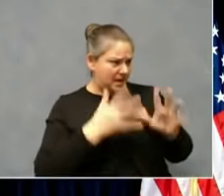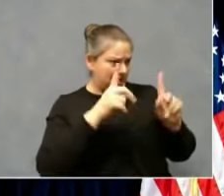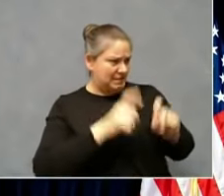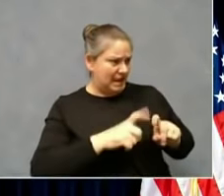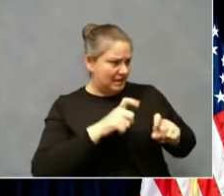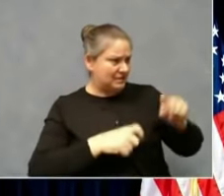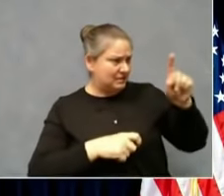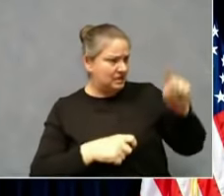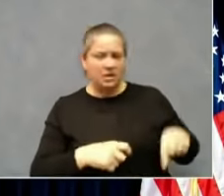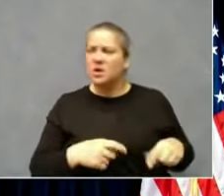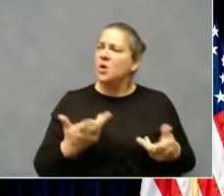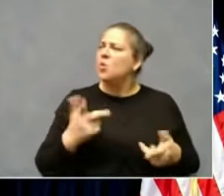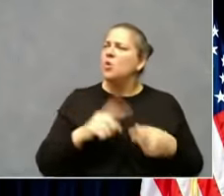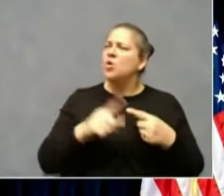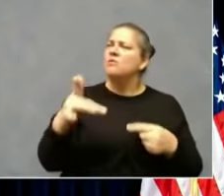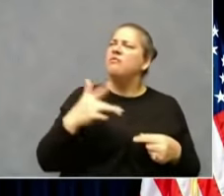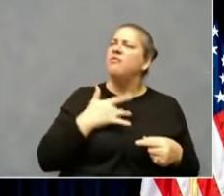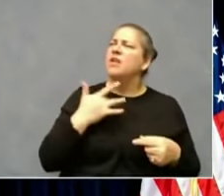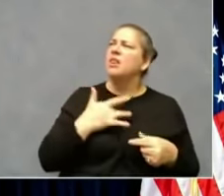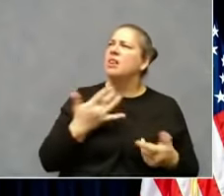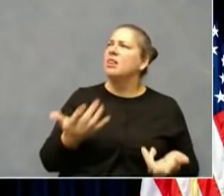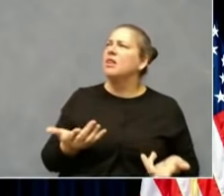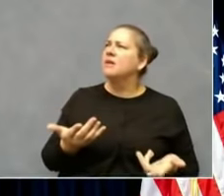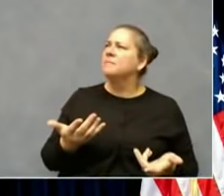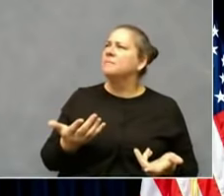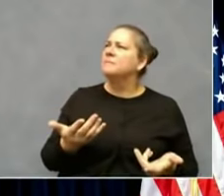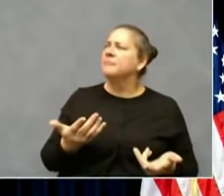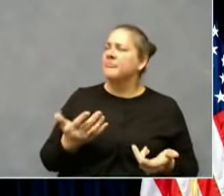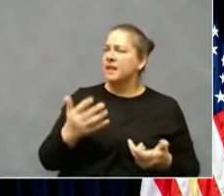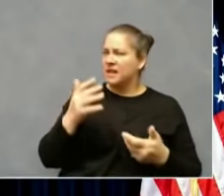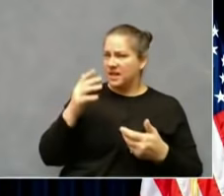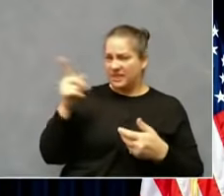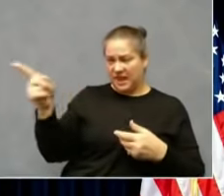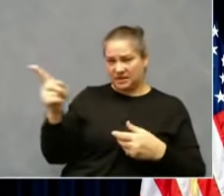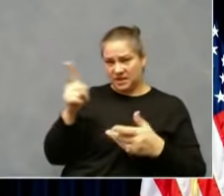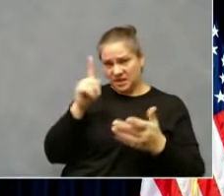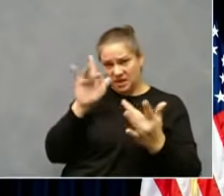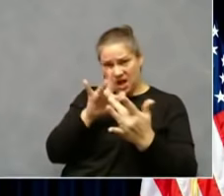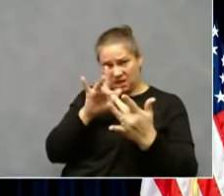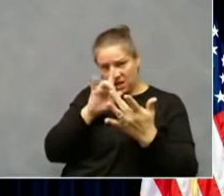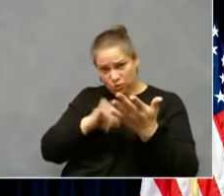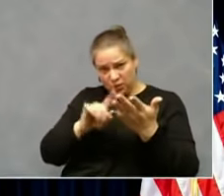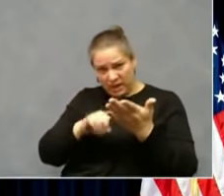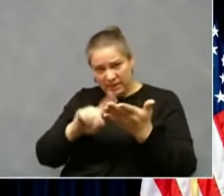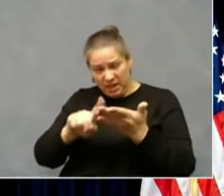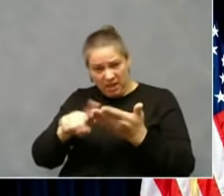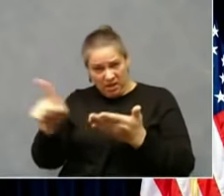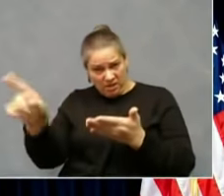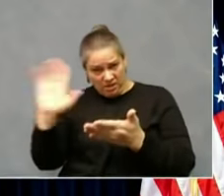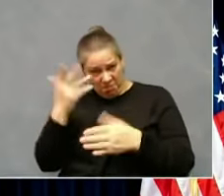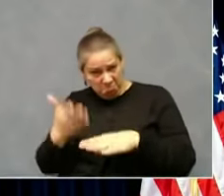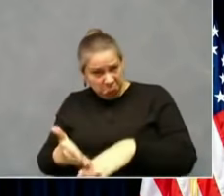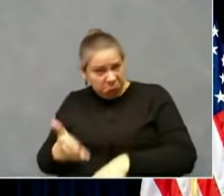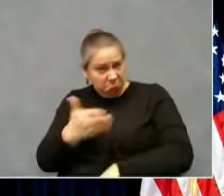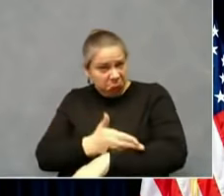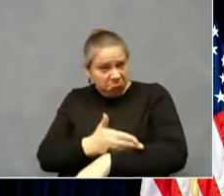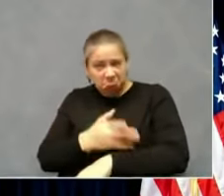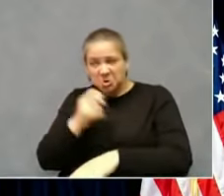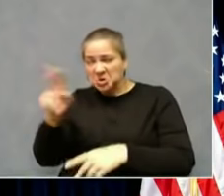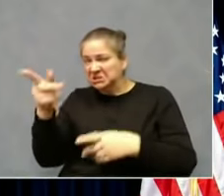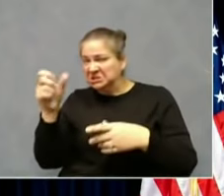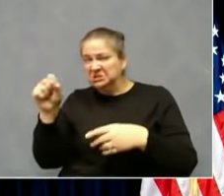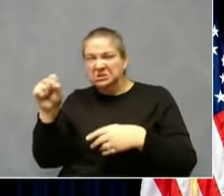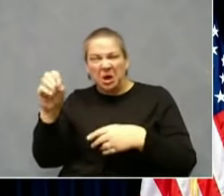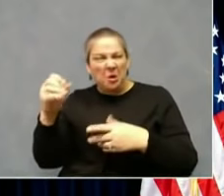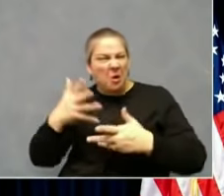the status of the state's contact tracing system compared to last week? And is it overwhelmed to the point that it has lost